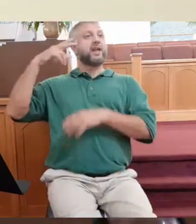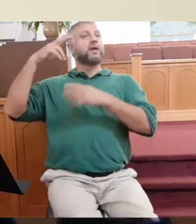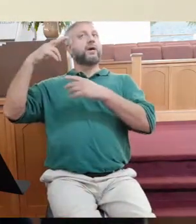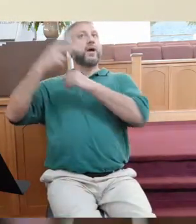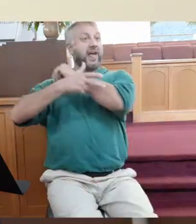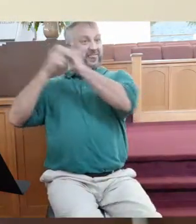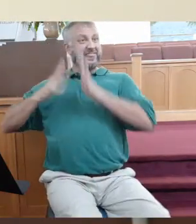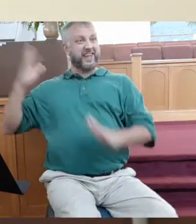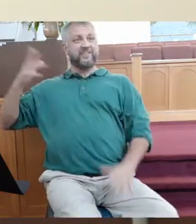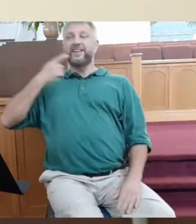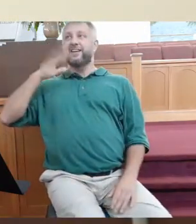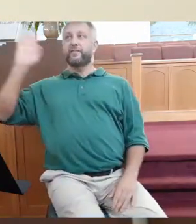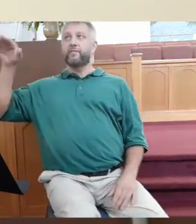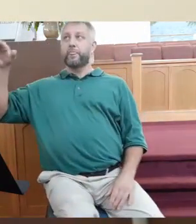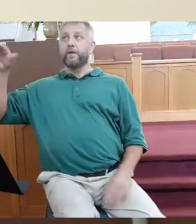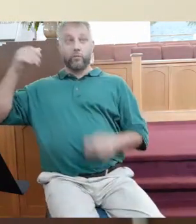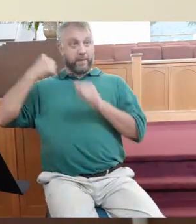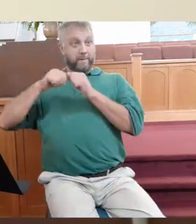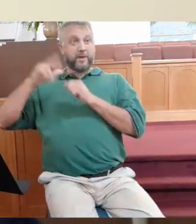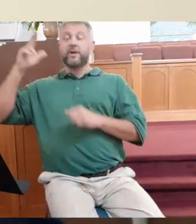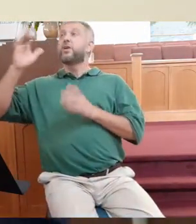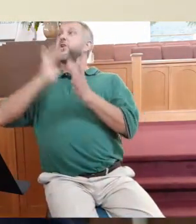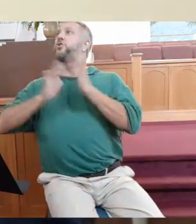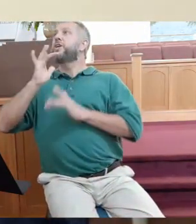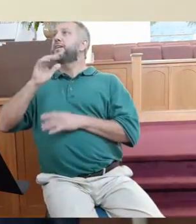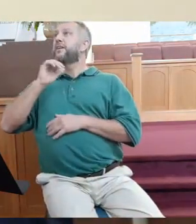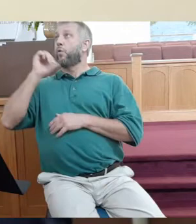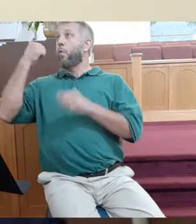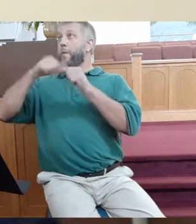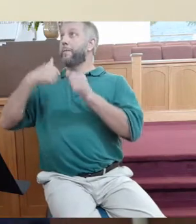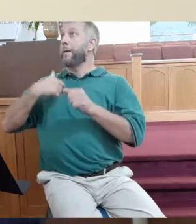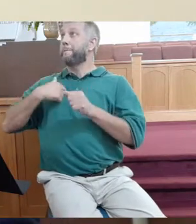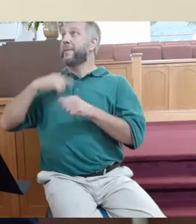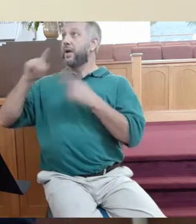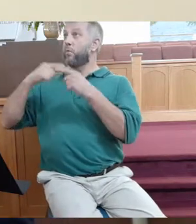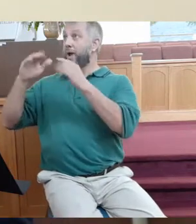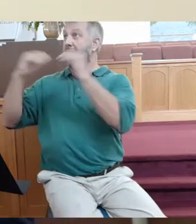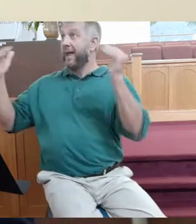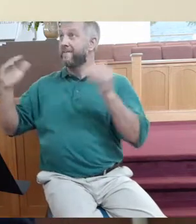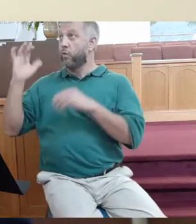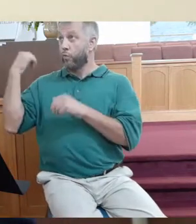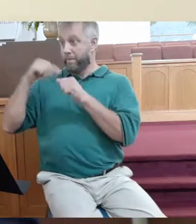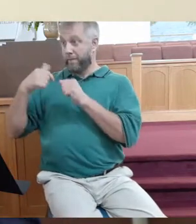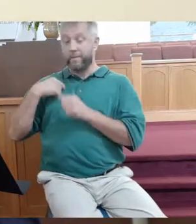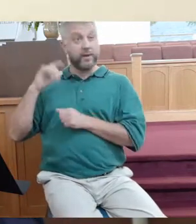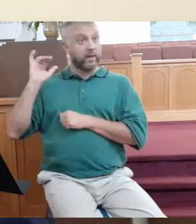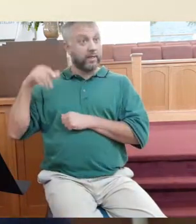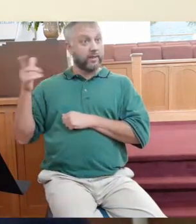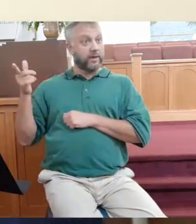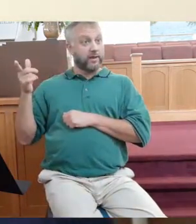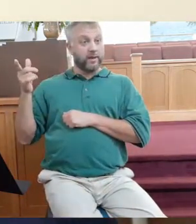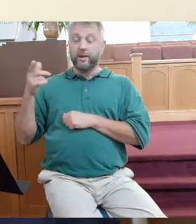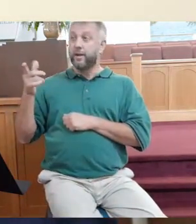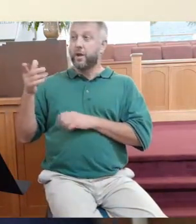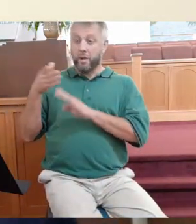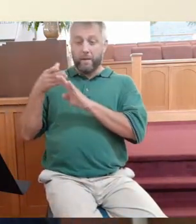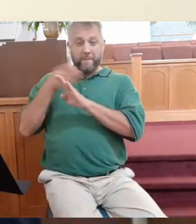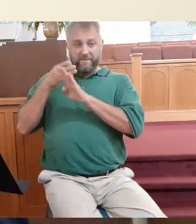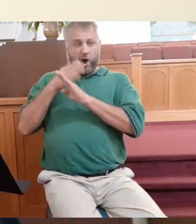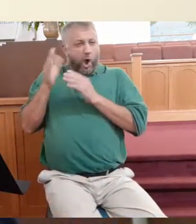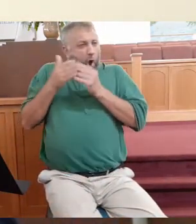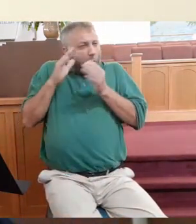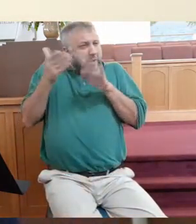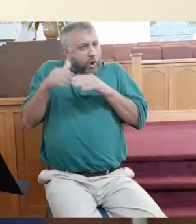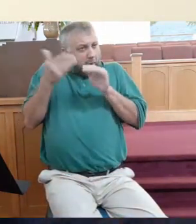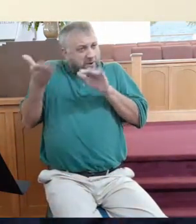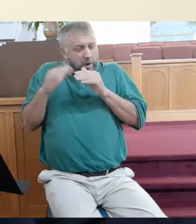looked at him mere moments before his death and said, Jesus, will you remember me when you go into your kingdom? And he had mere moments before he